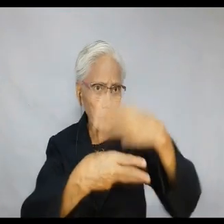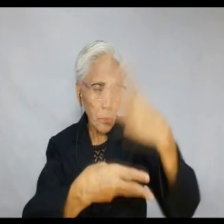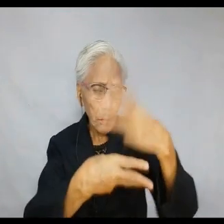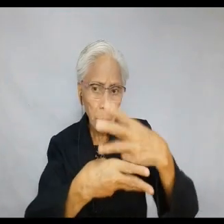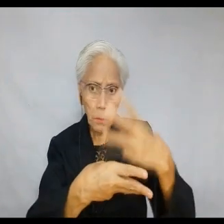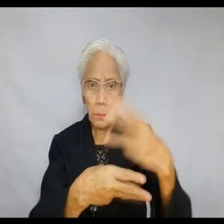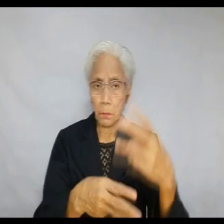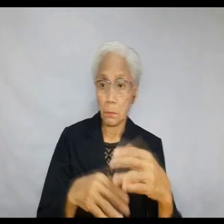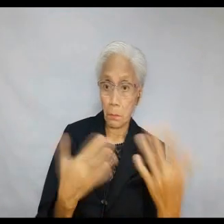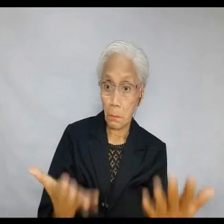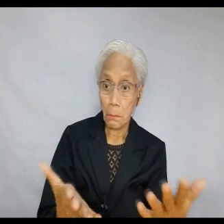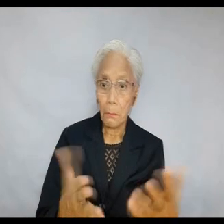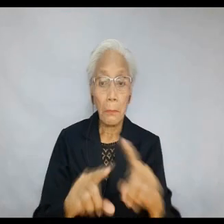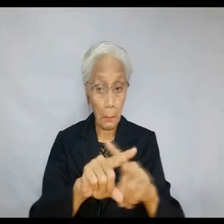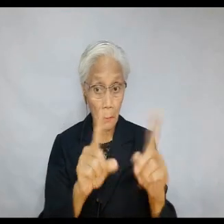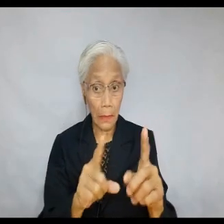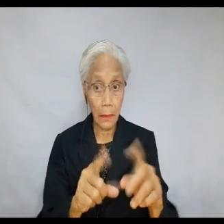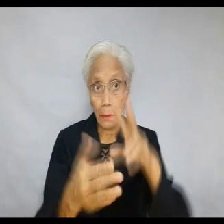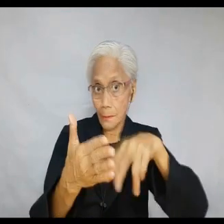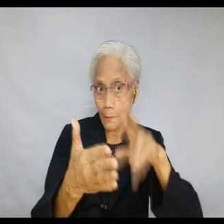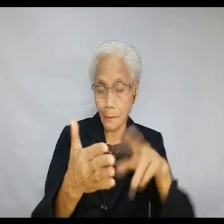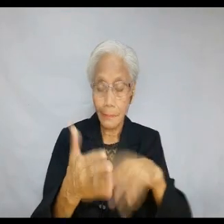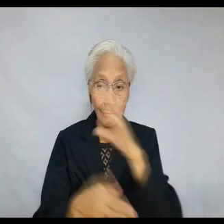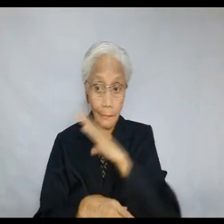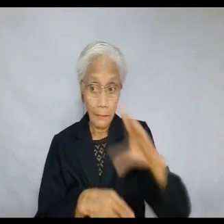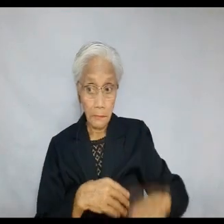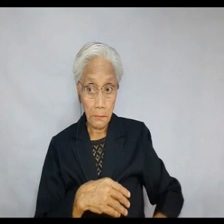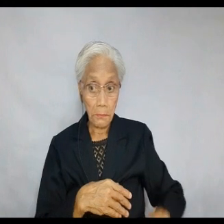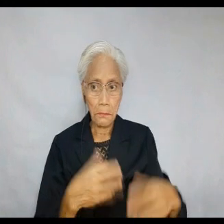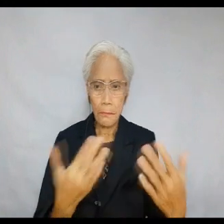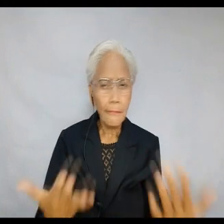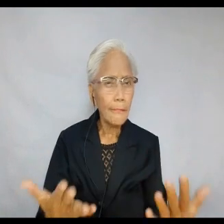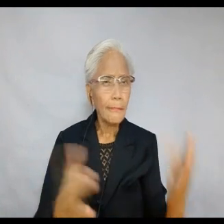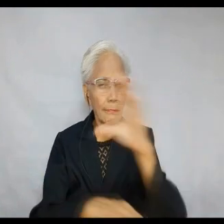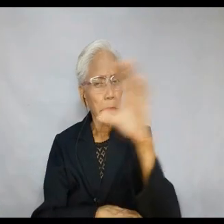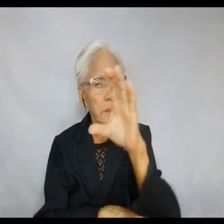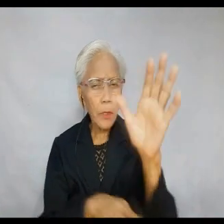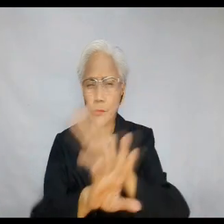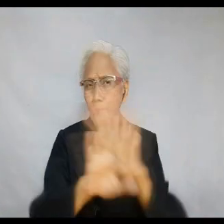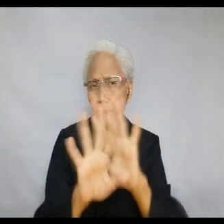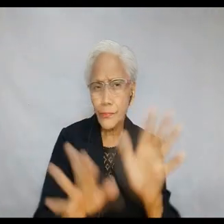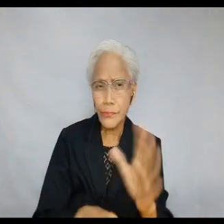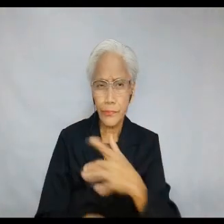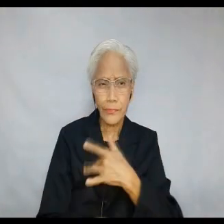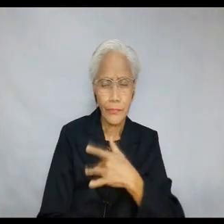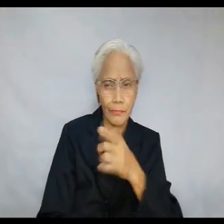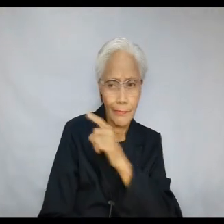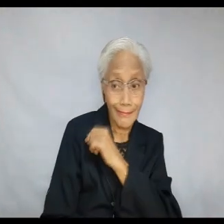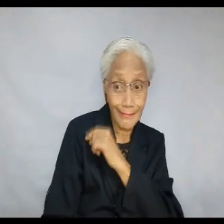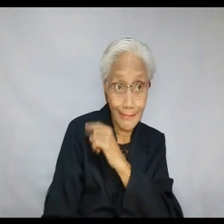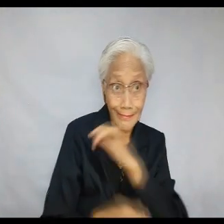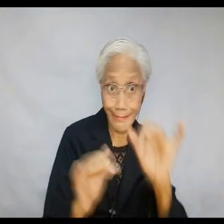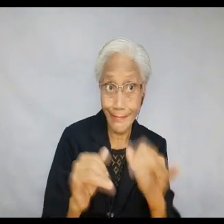version. Rather, it is read as Christ. And X N is read as Christian. This Christmas time, don't feel guilty